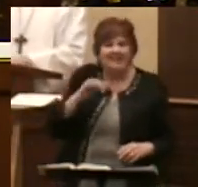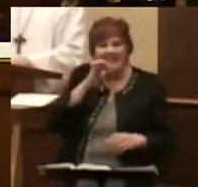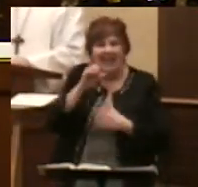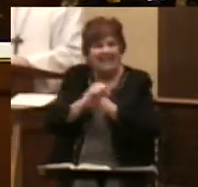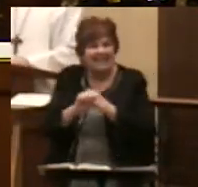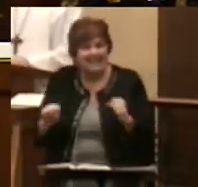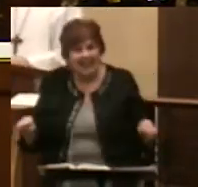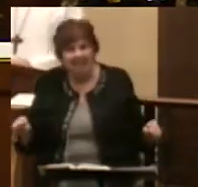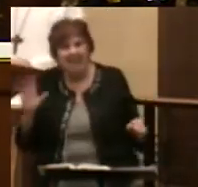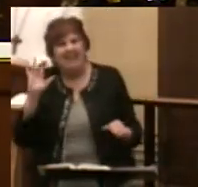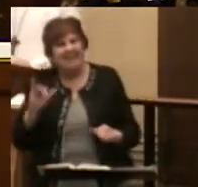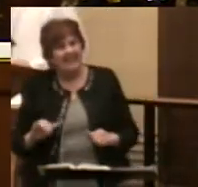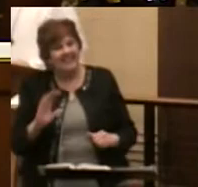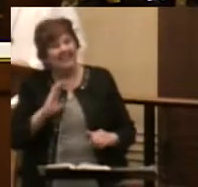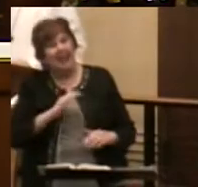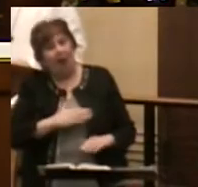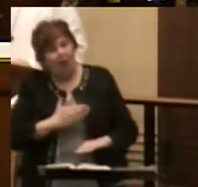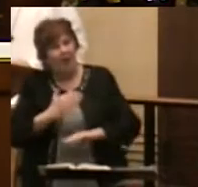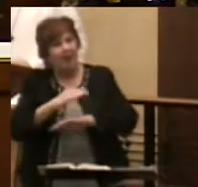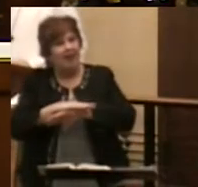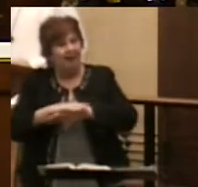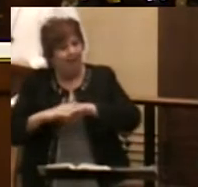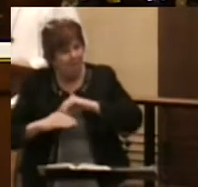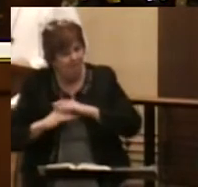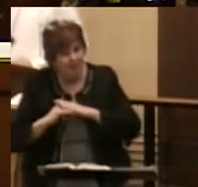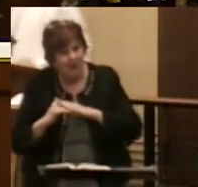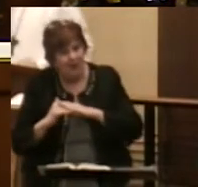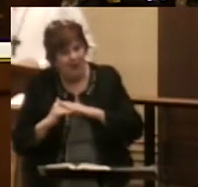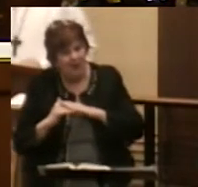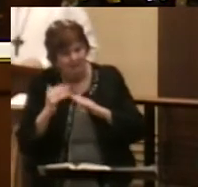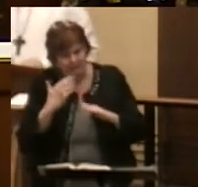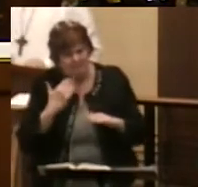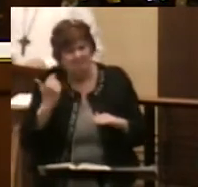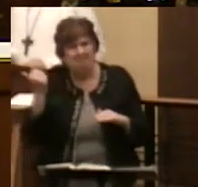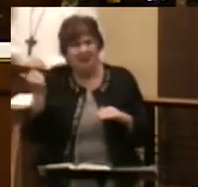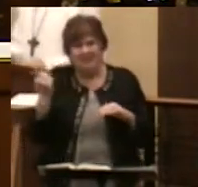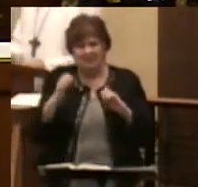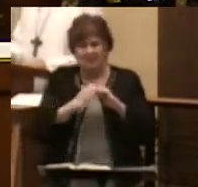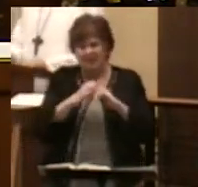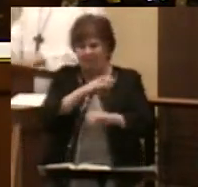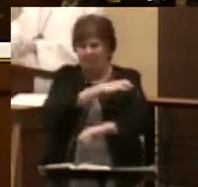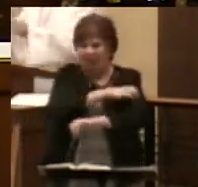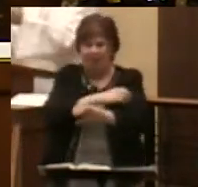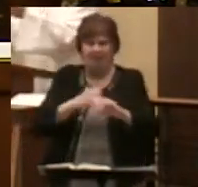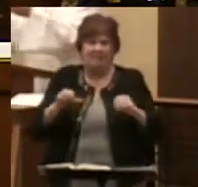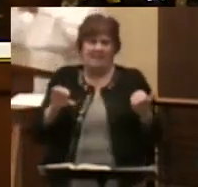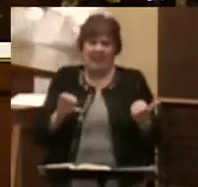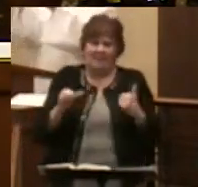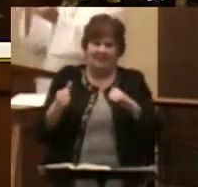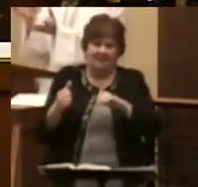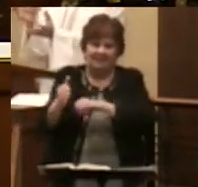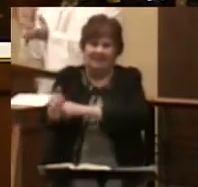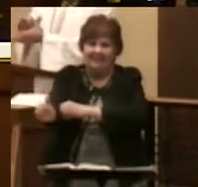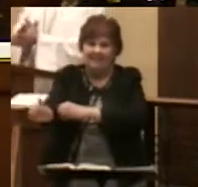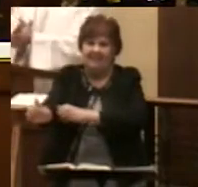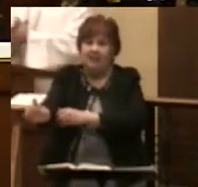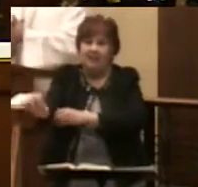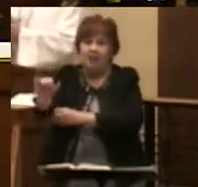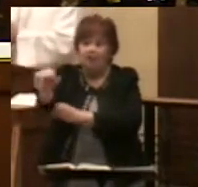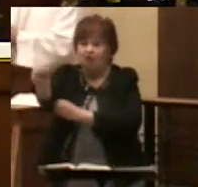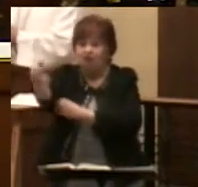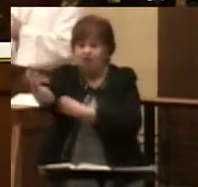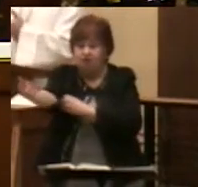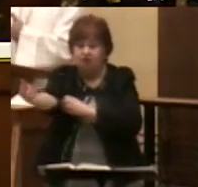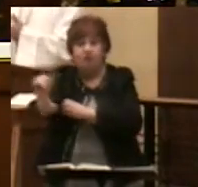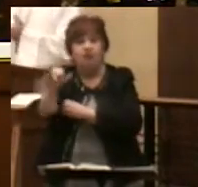that this is our greatest comfort in the power of baptism. For John came with his baptism. He